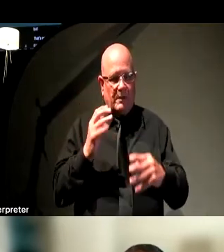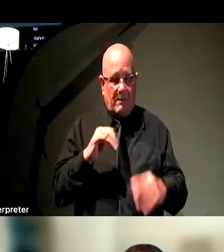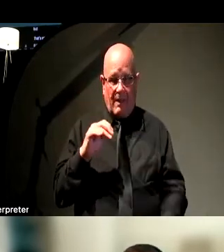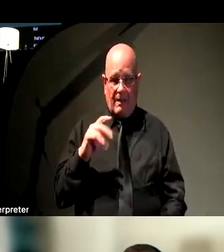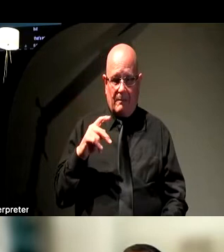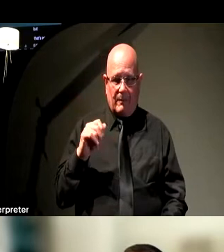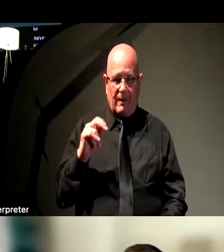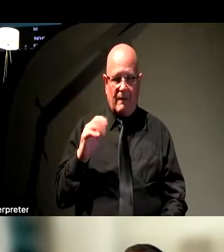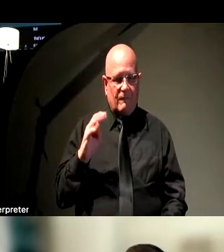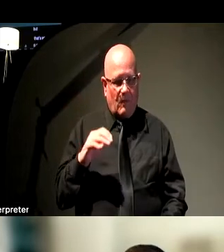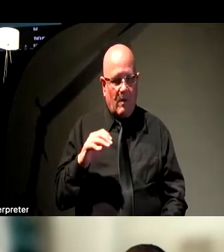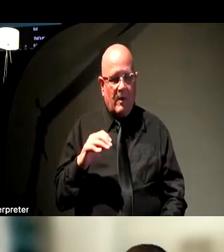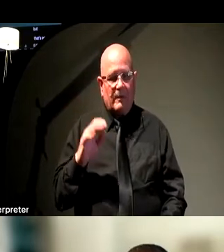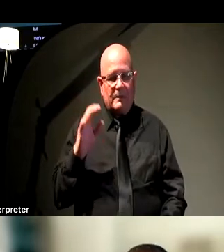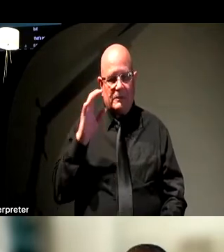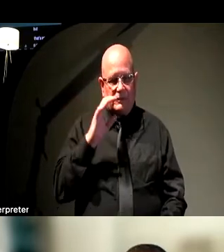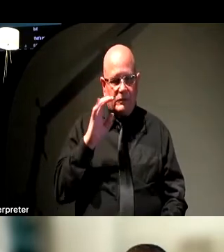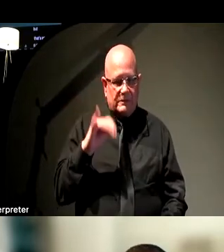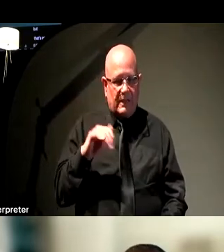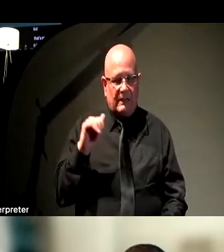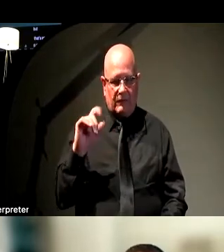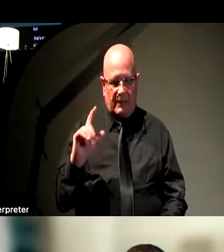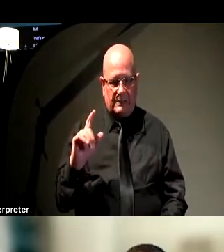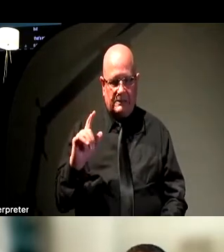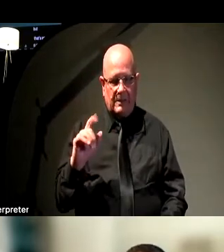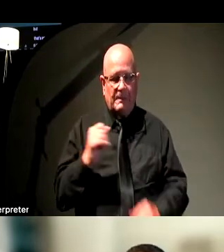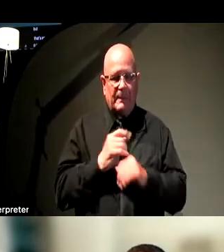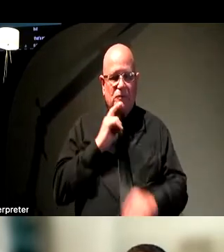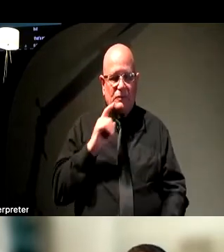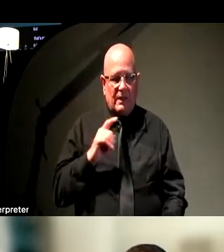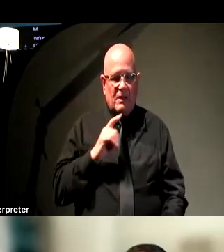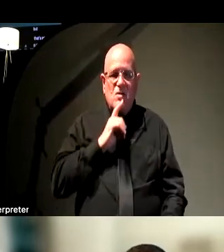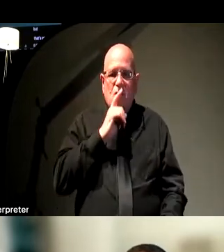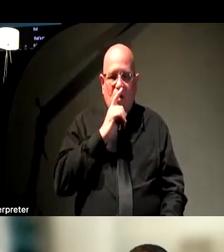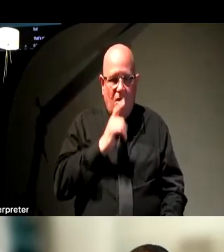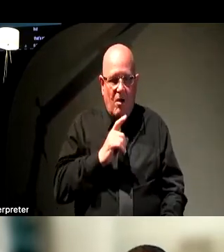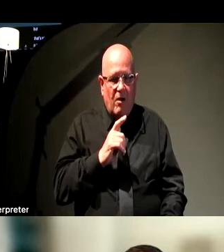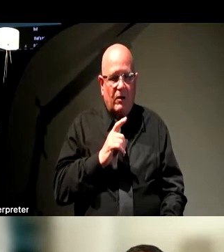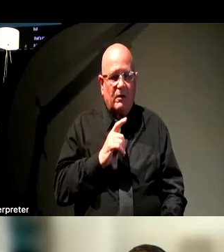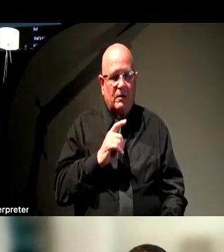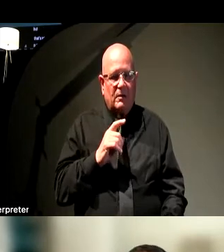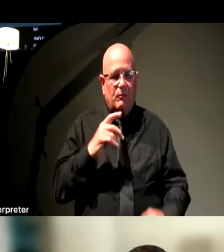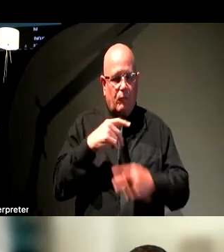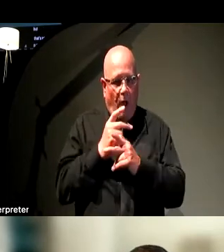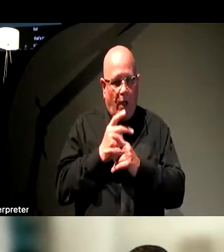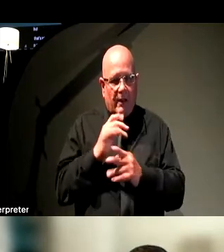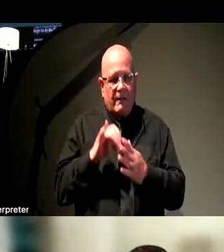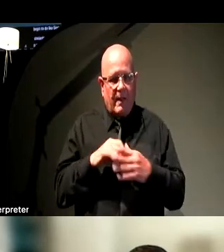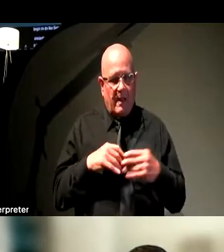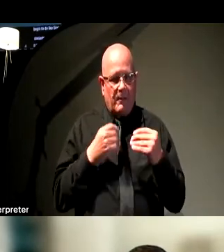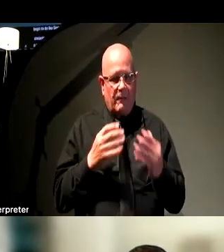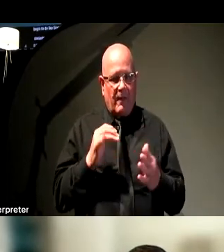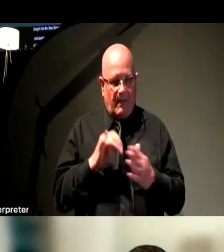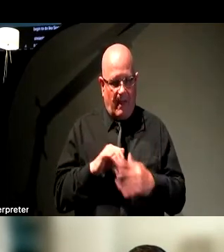search your platform name and ASL and make sure that there are processes out there that lets you provide that as